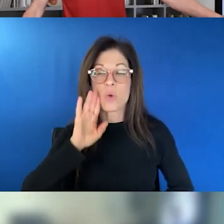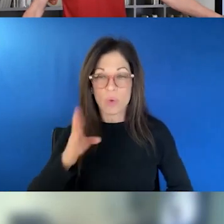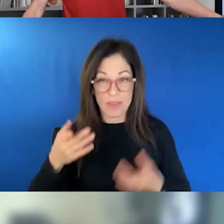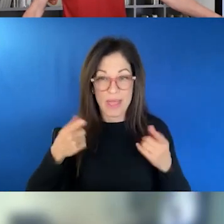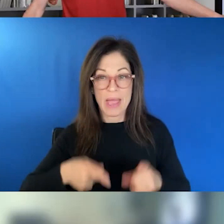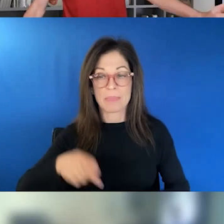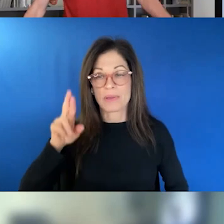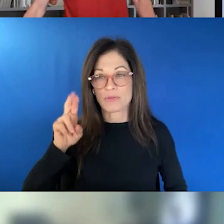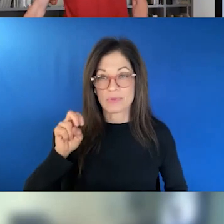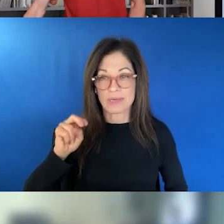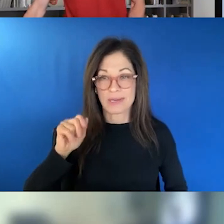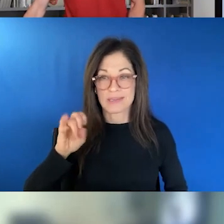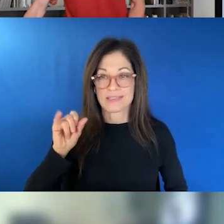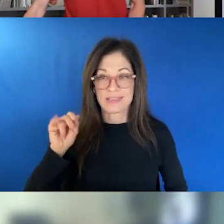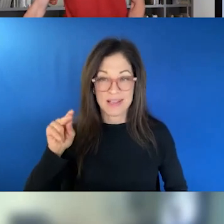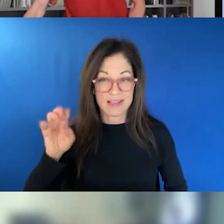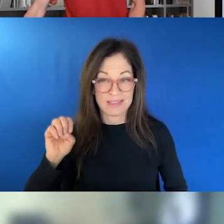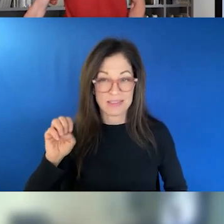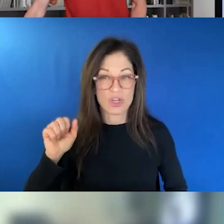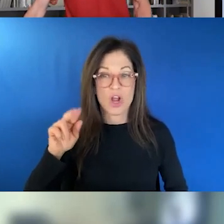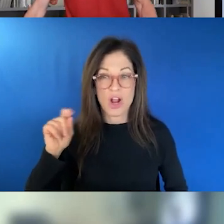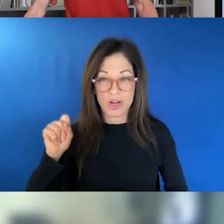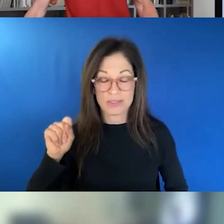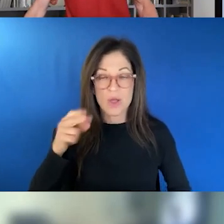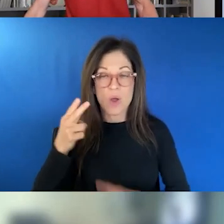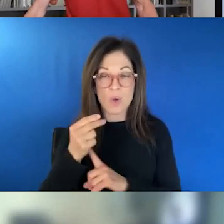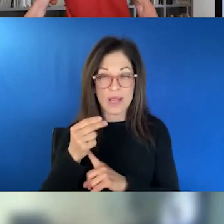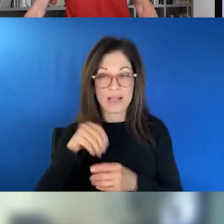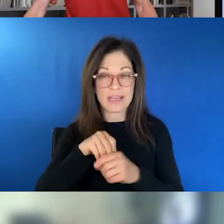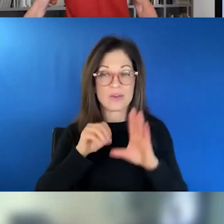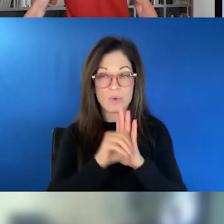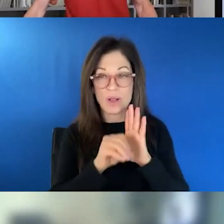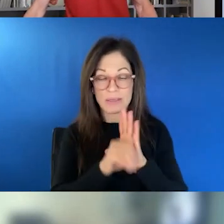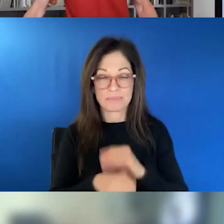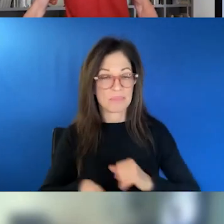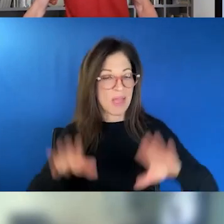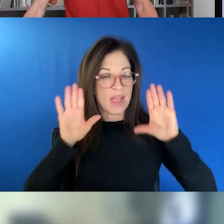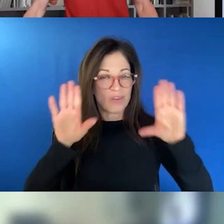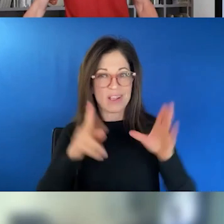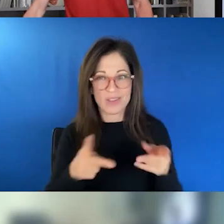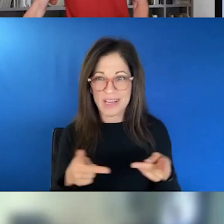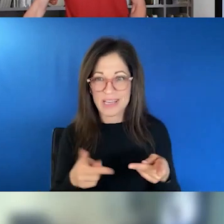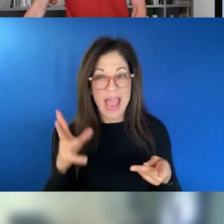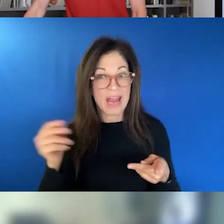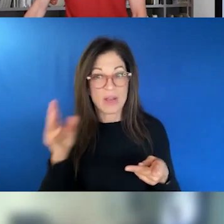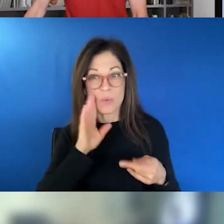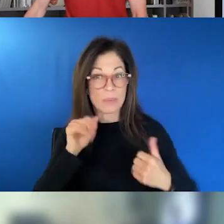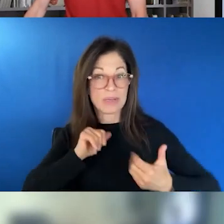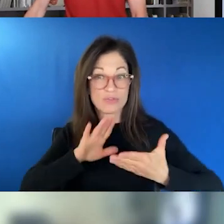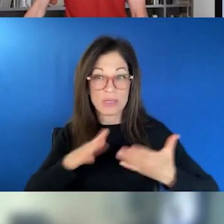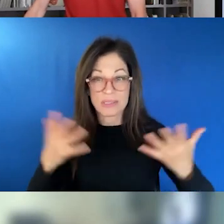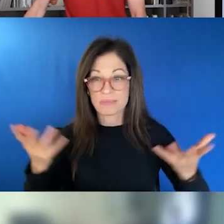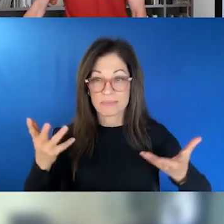Arts Hotel in New Orleans, uh, great location. And it's going to be addressing, uh,